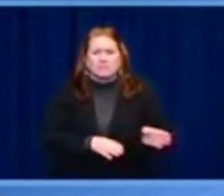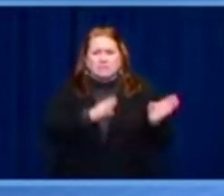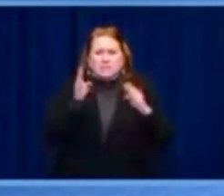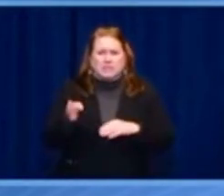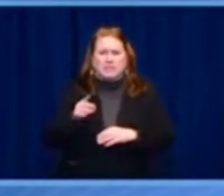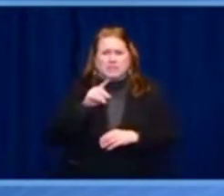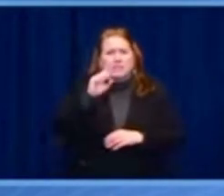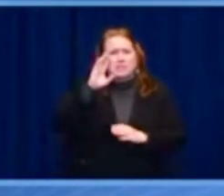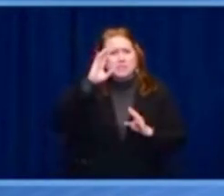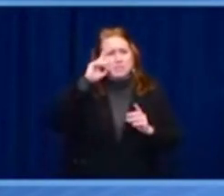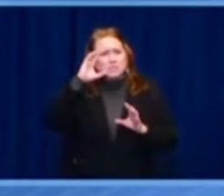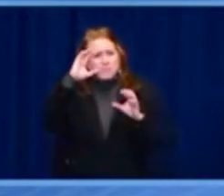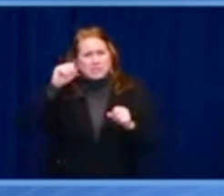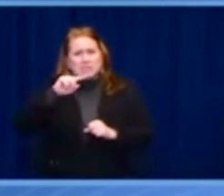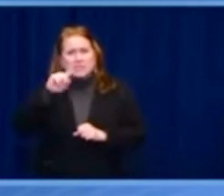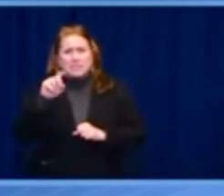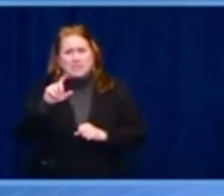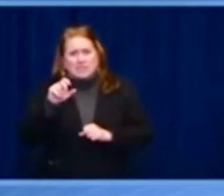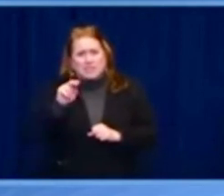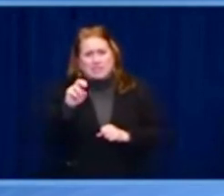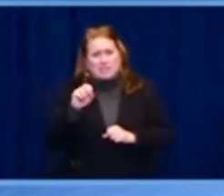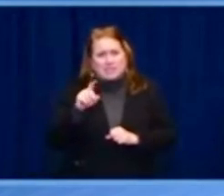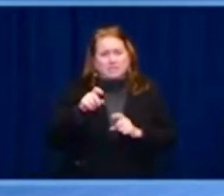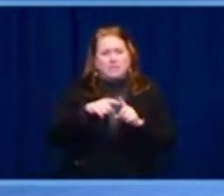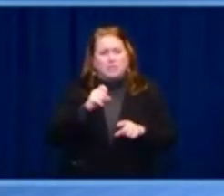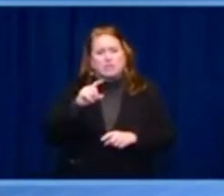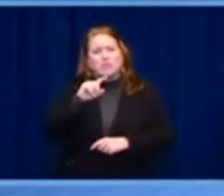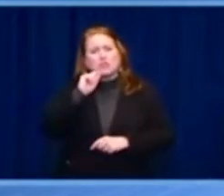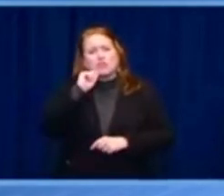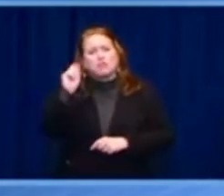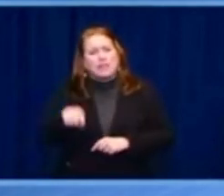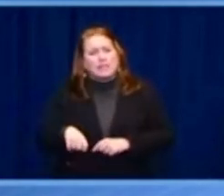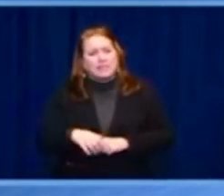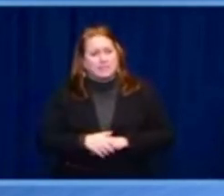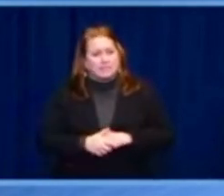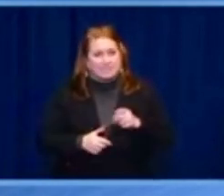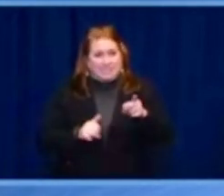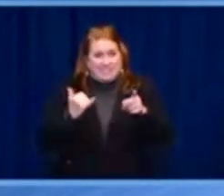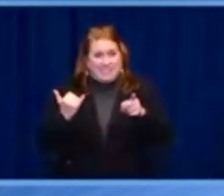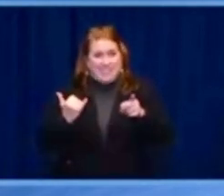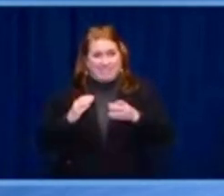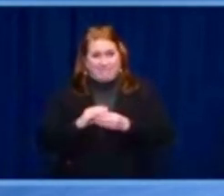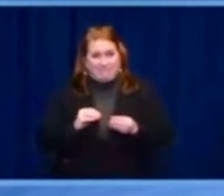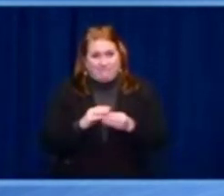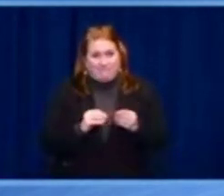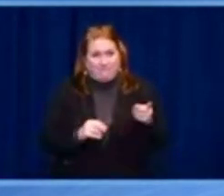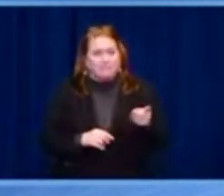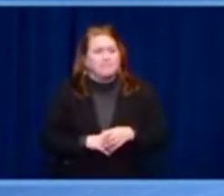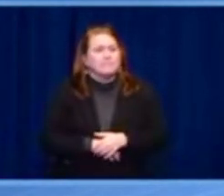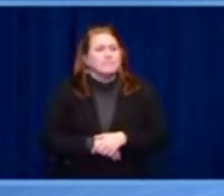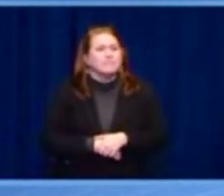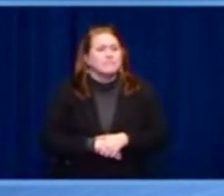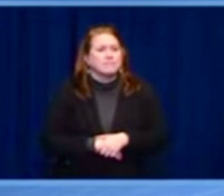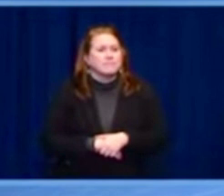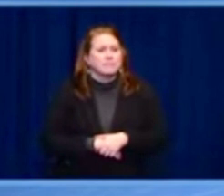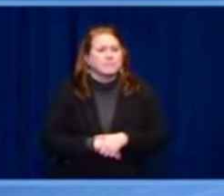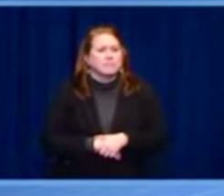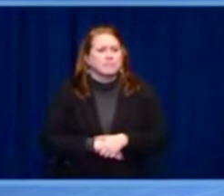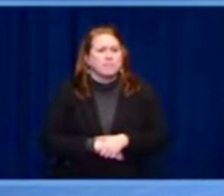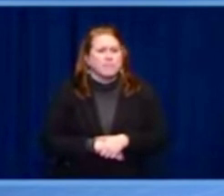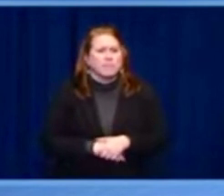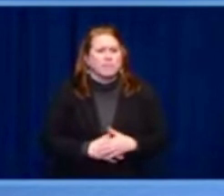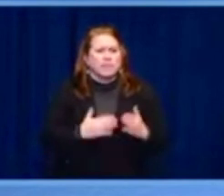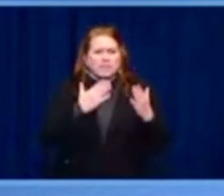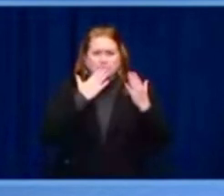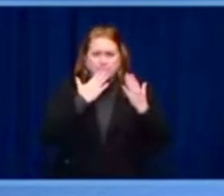grandchildren the values of freedom that we have ourselves? Or will they have to fight for democracy